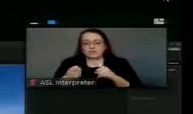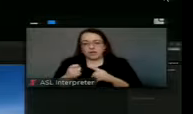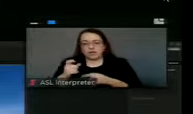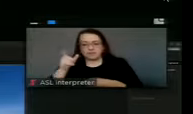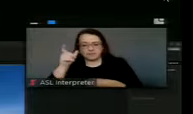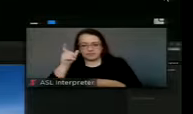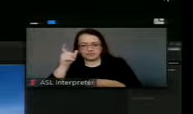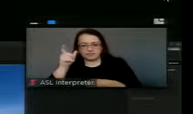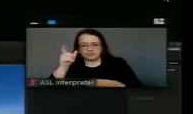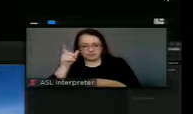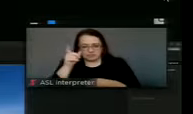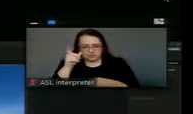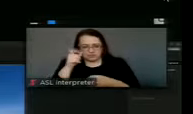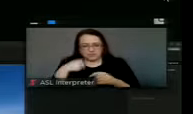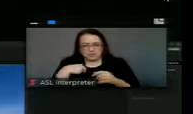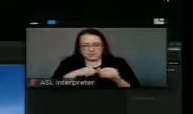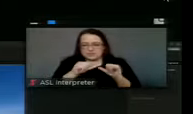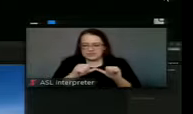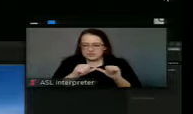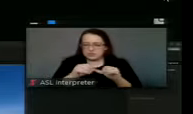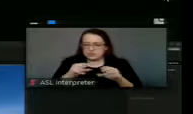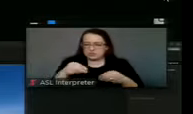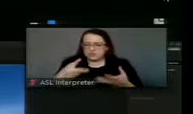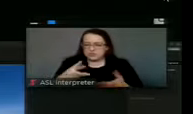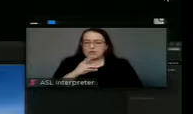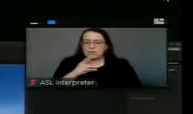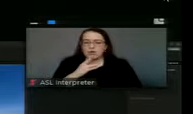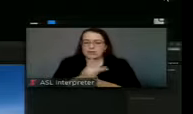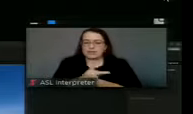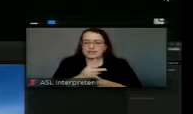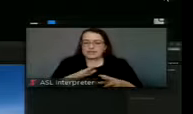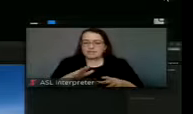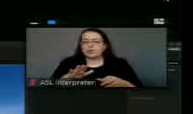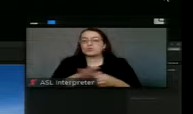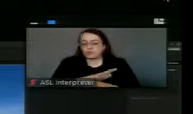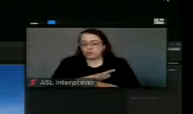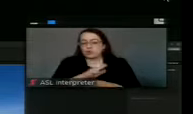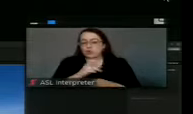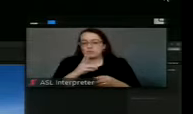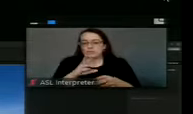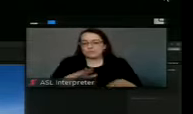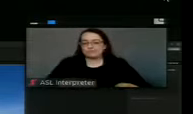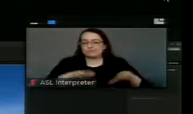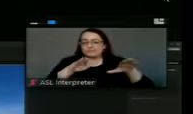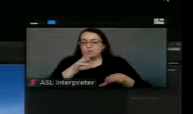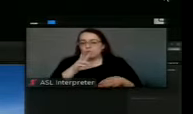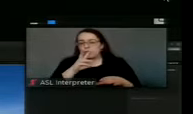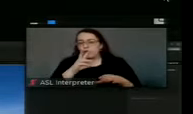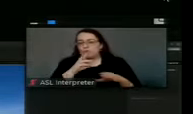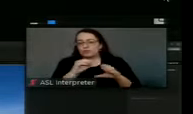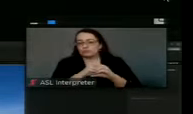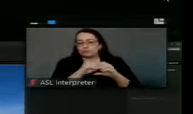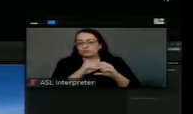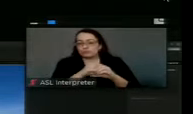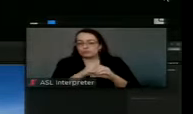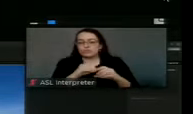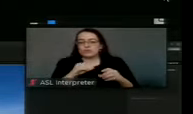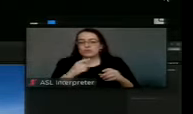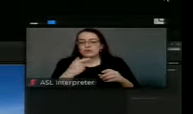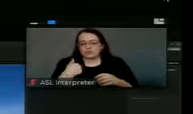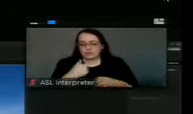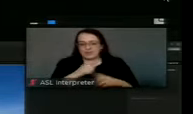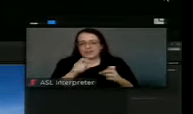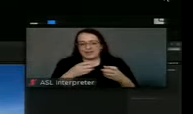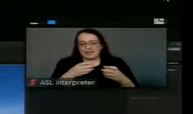supply water. We keep those full just for times like this. Excel has to shut out several times during